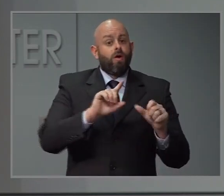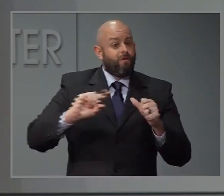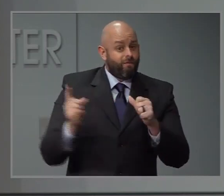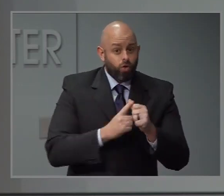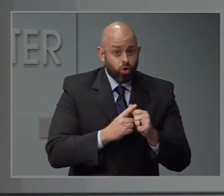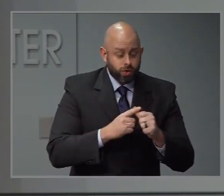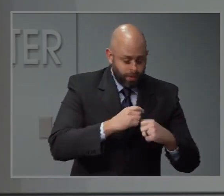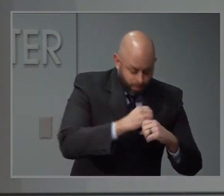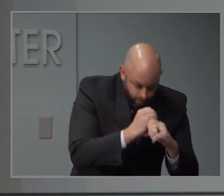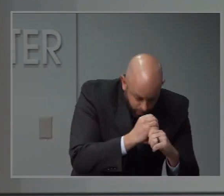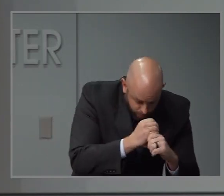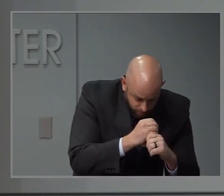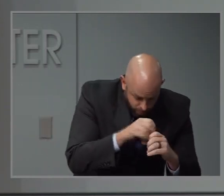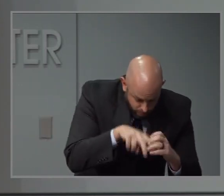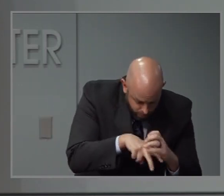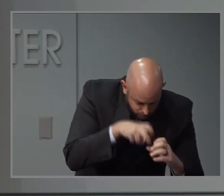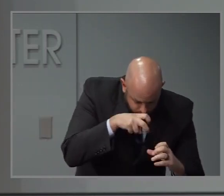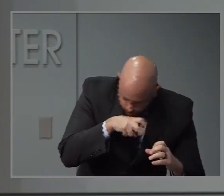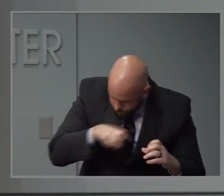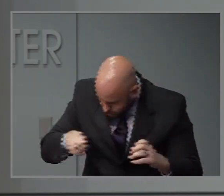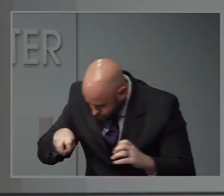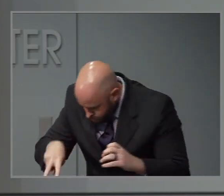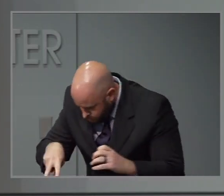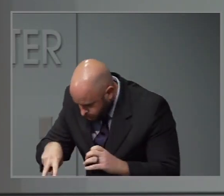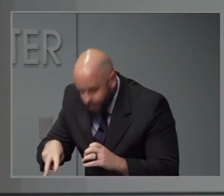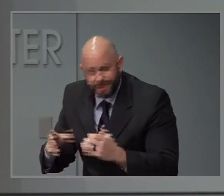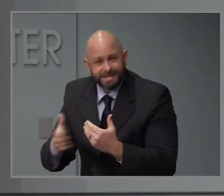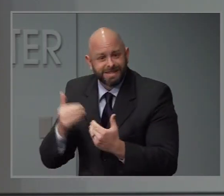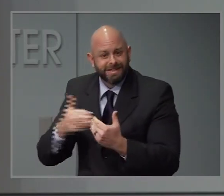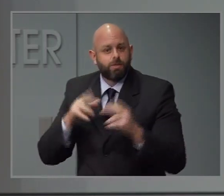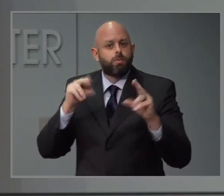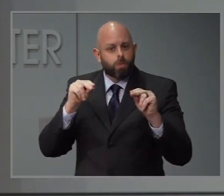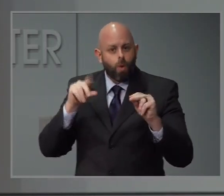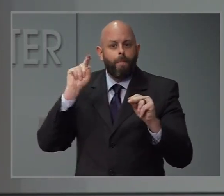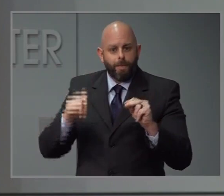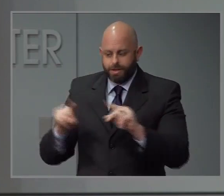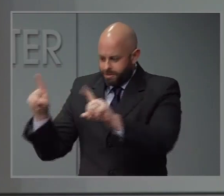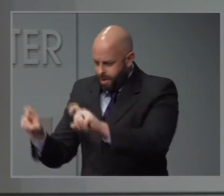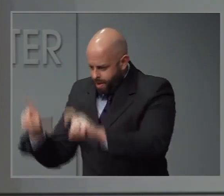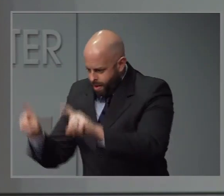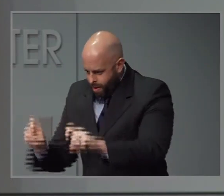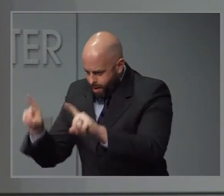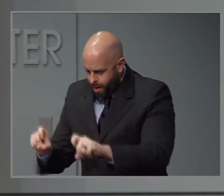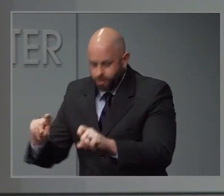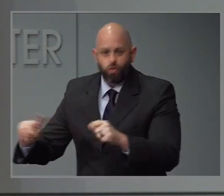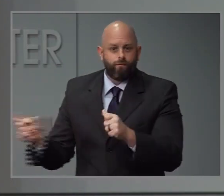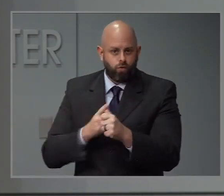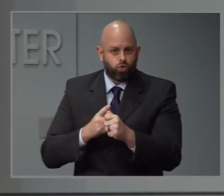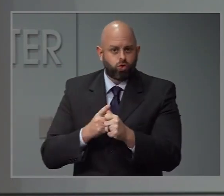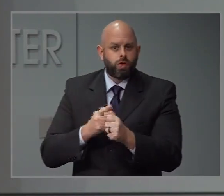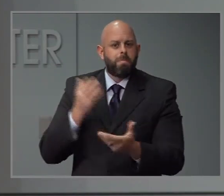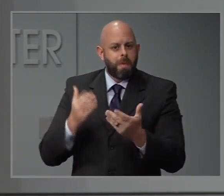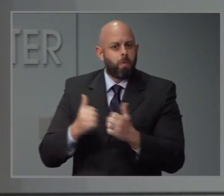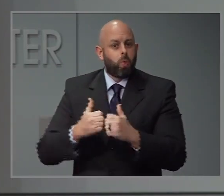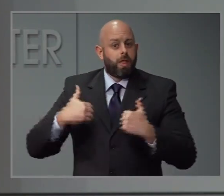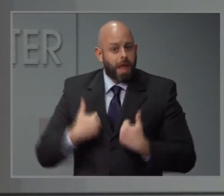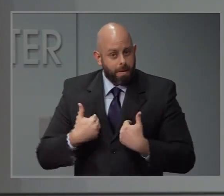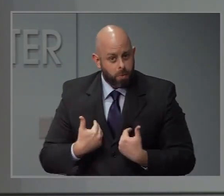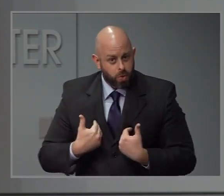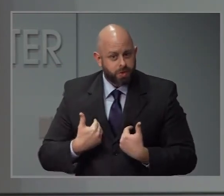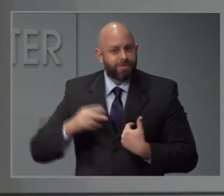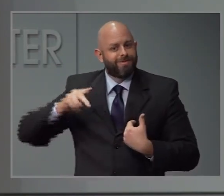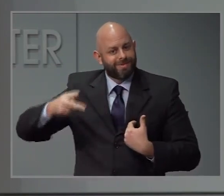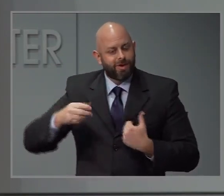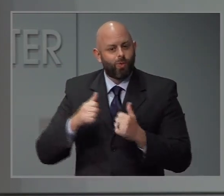to make sure that that vaccine is safe in humans. And they have to make sure to look for unintended consequences.